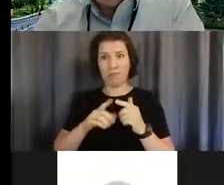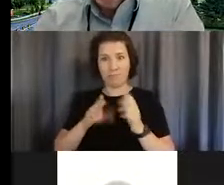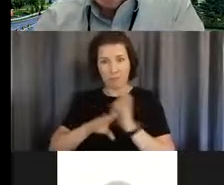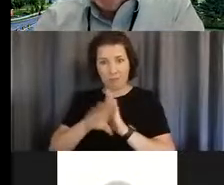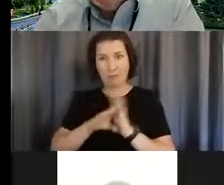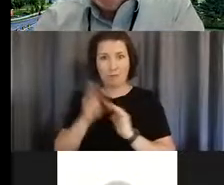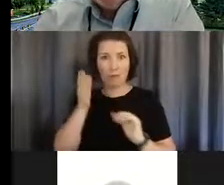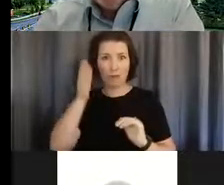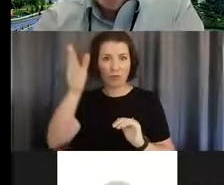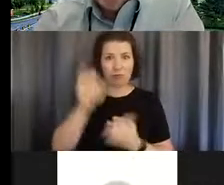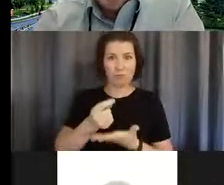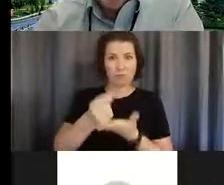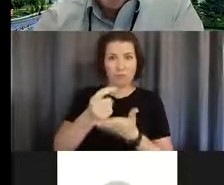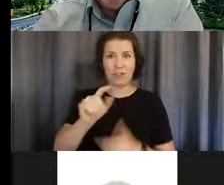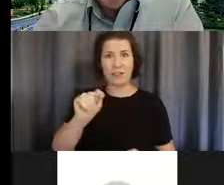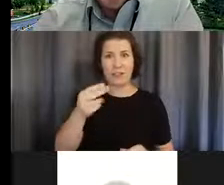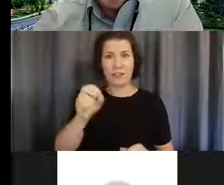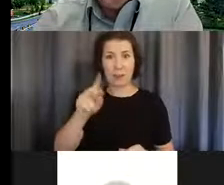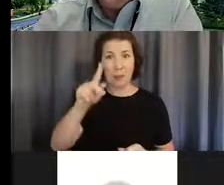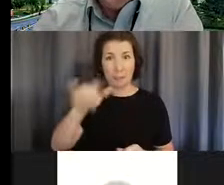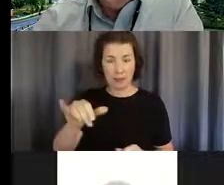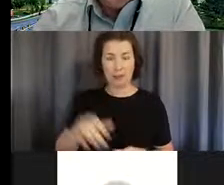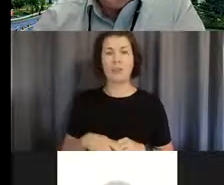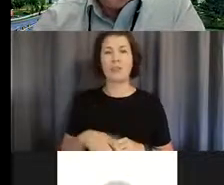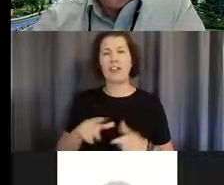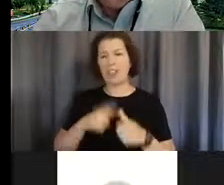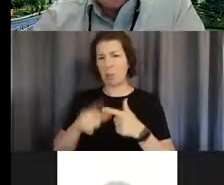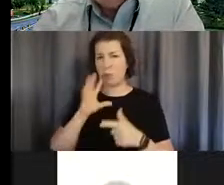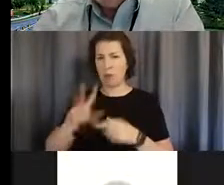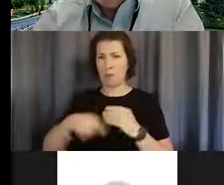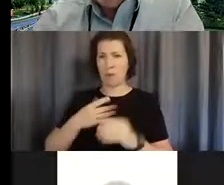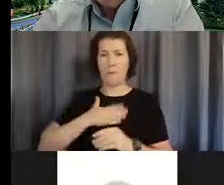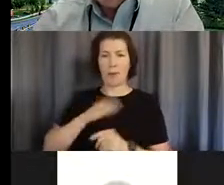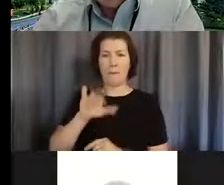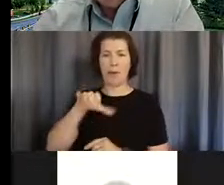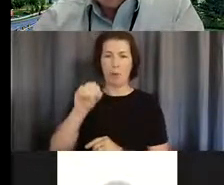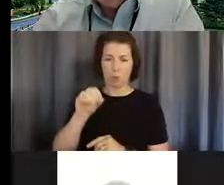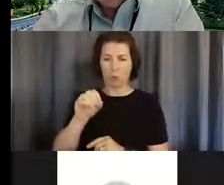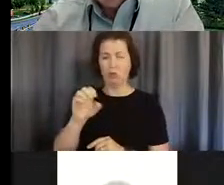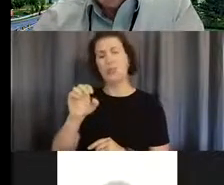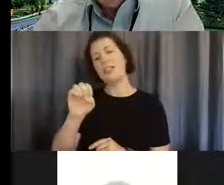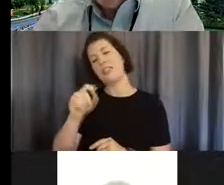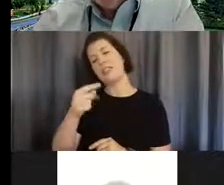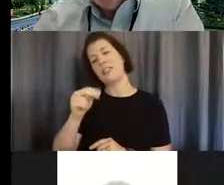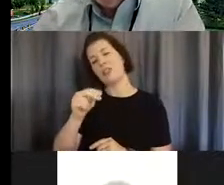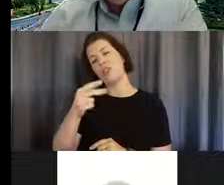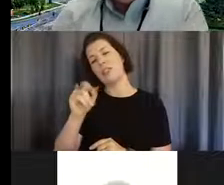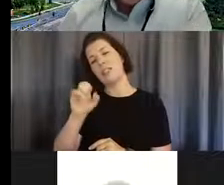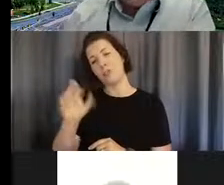then I was just going to talk about the bioengineering department at CU Anschutz and what we do.